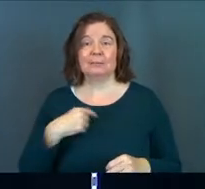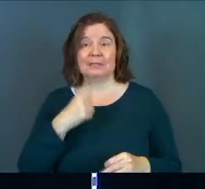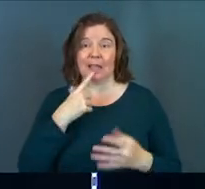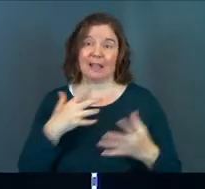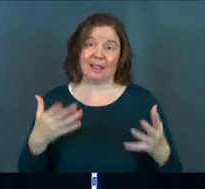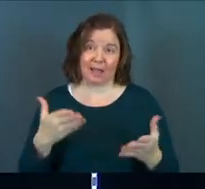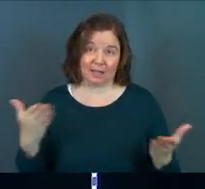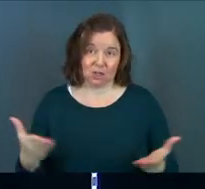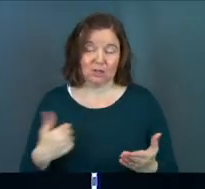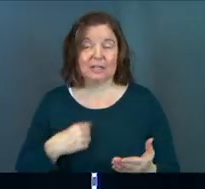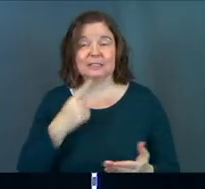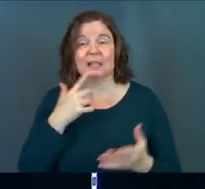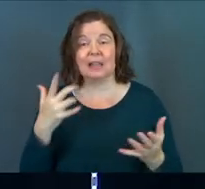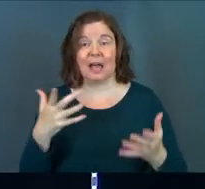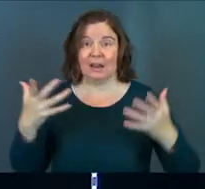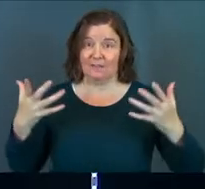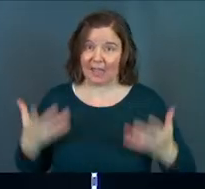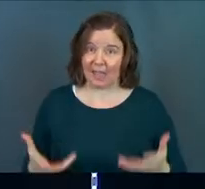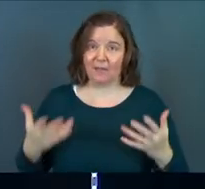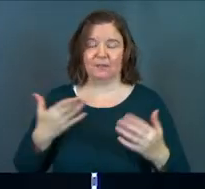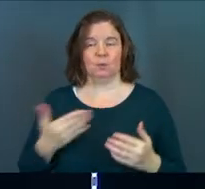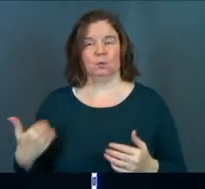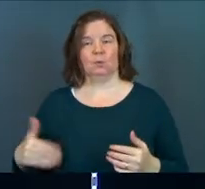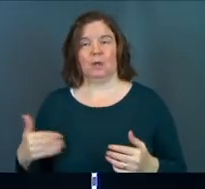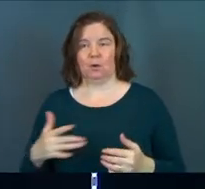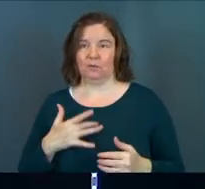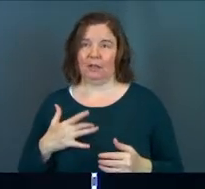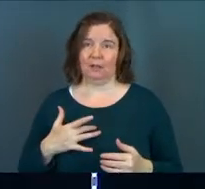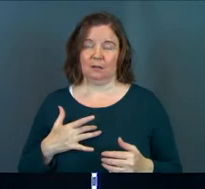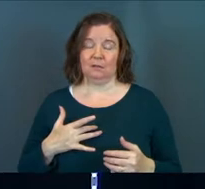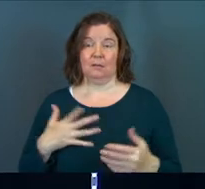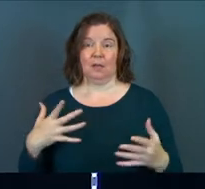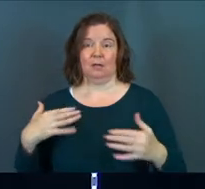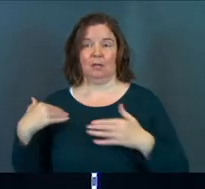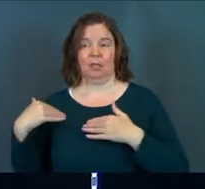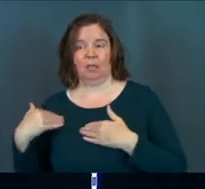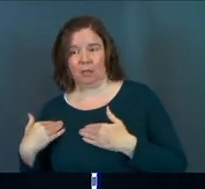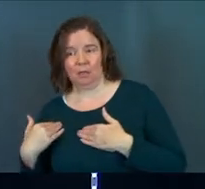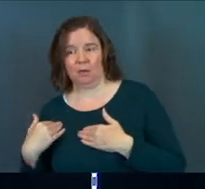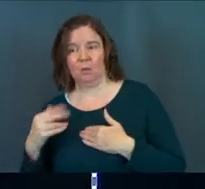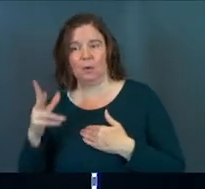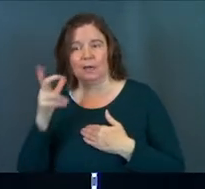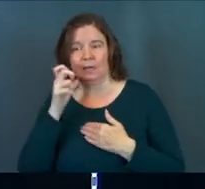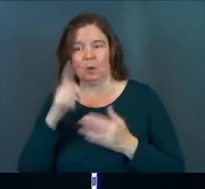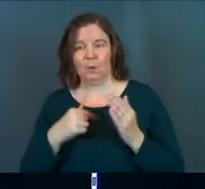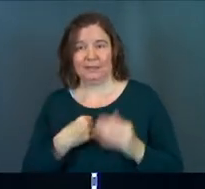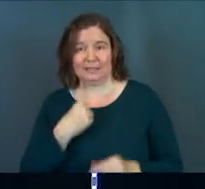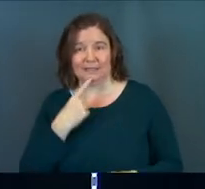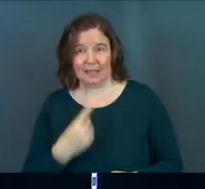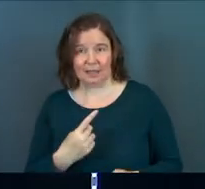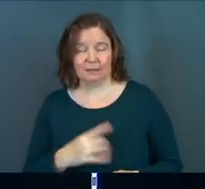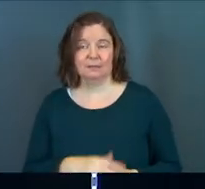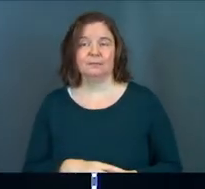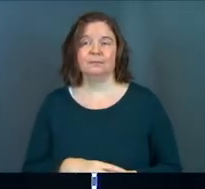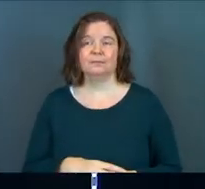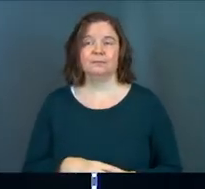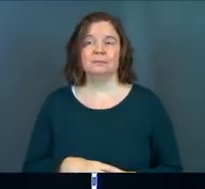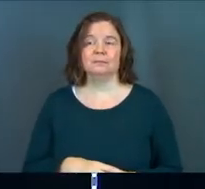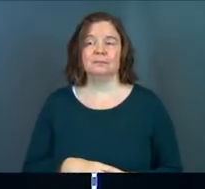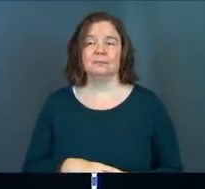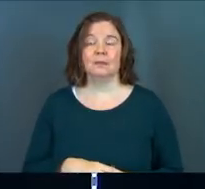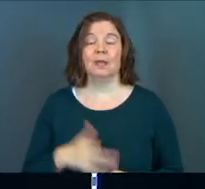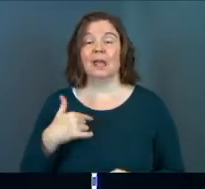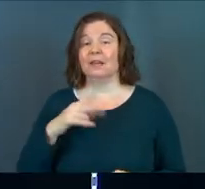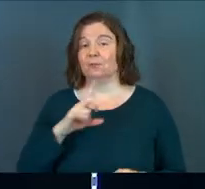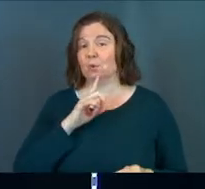saying a lot here and he's saying a lot of heavy stuff and he can feel just like a ton of weight when we hear and read what he's saying. And